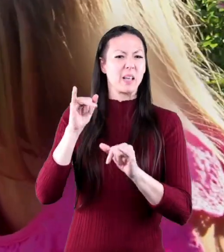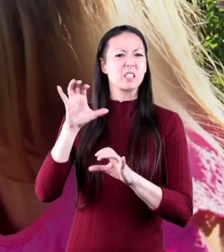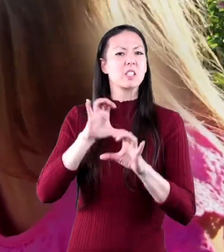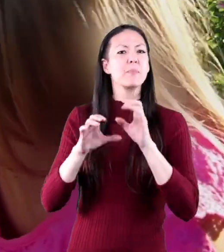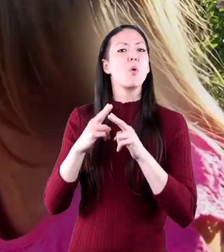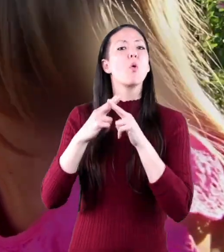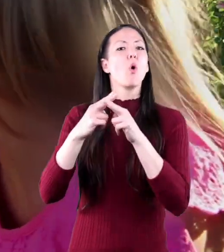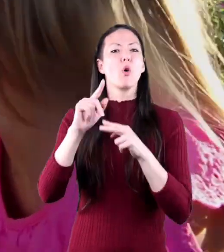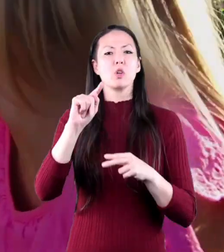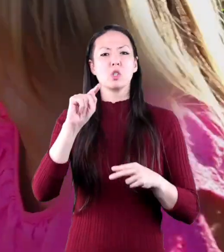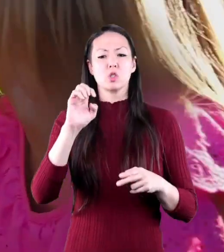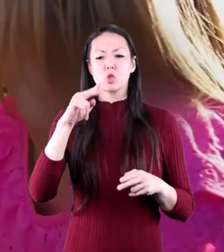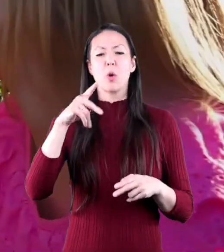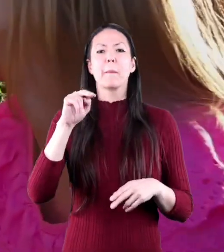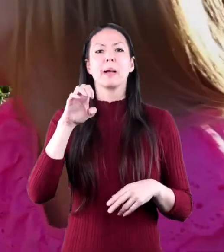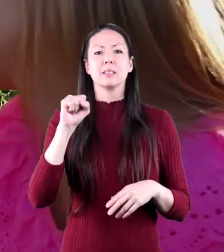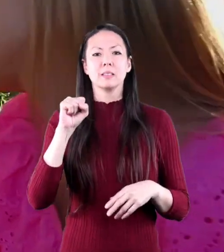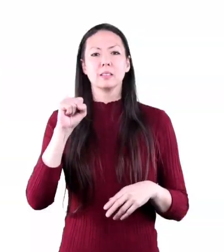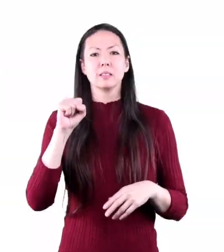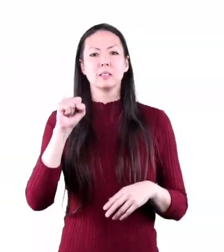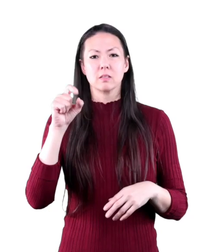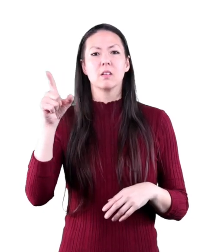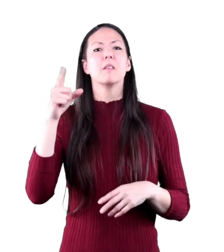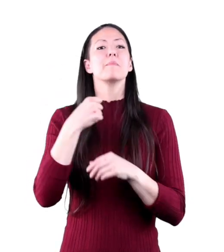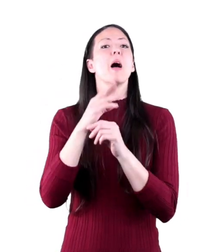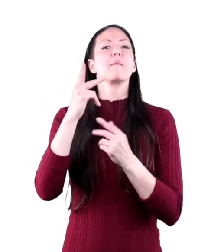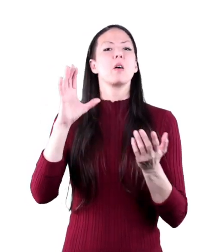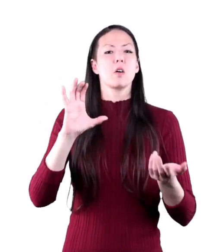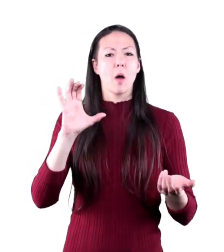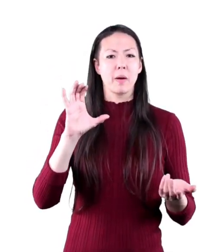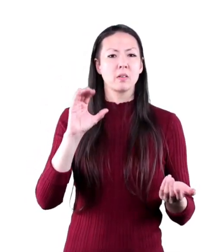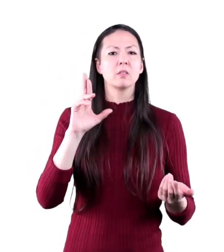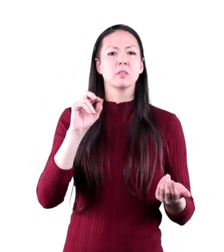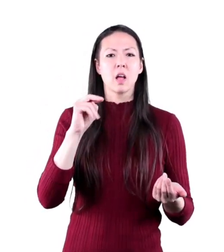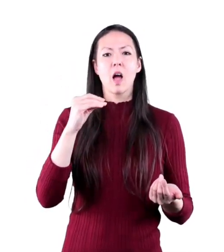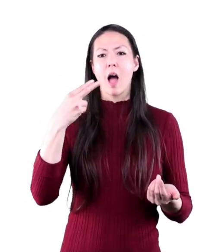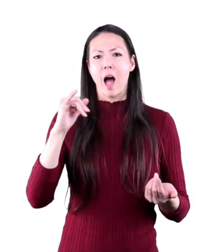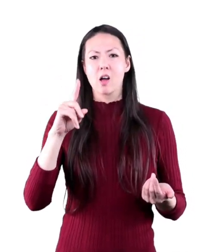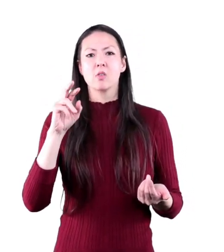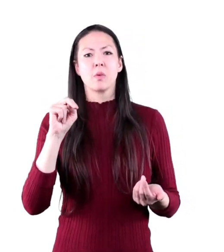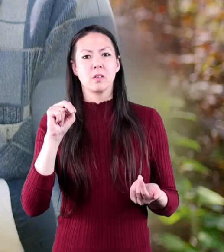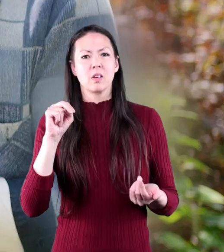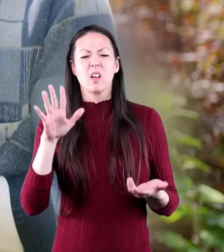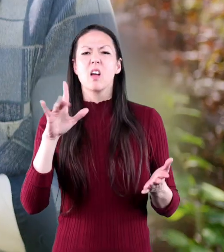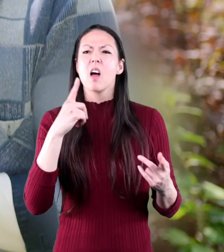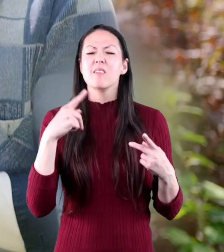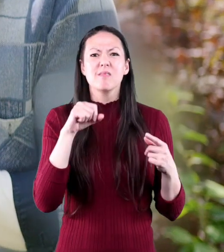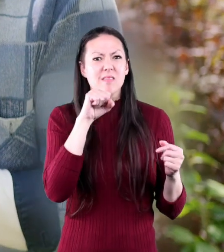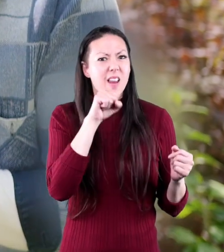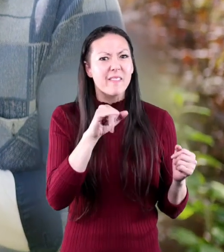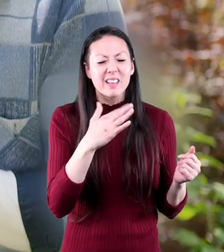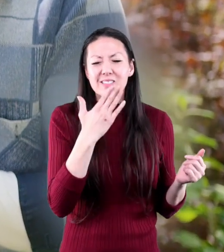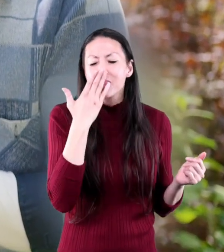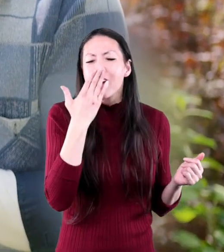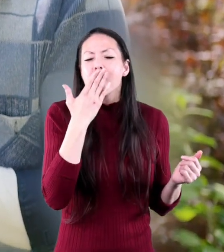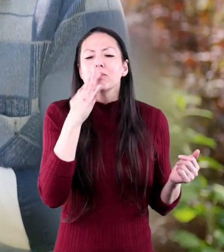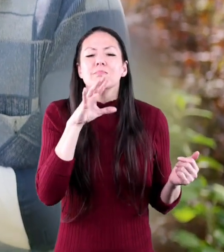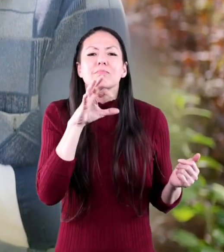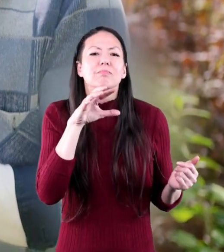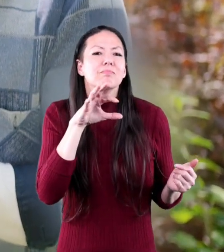comes from chemicals called terpenes, which are made up of carbon and hydrogen atoms. I just love that smell.